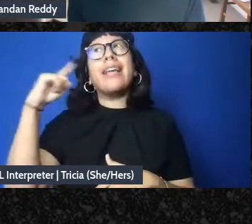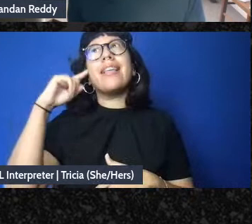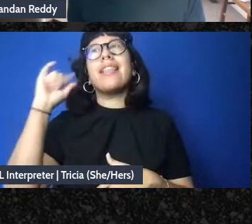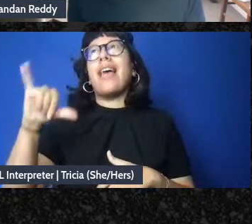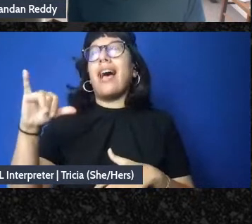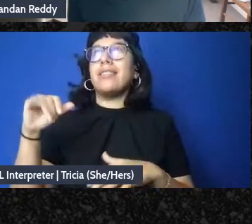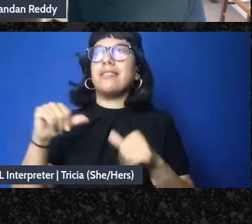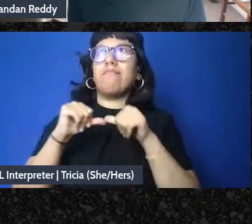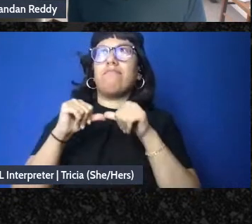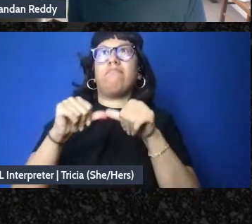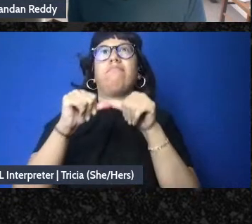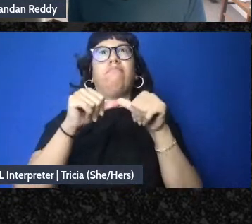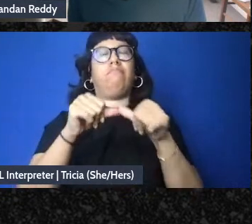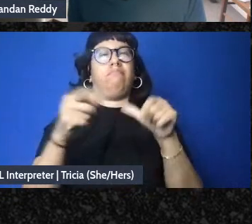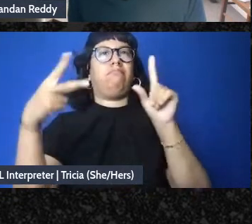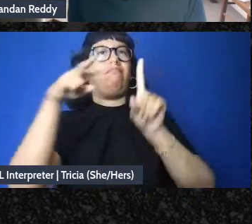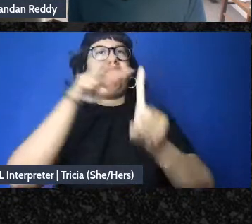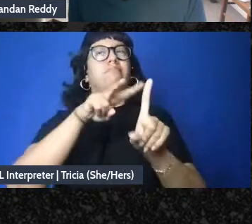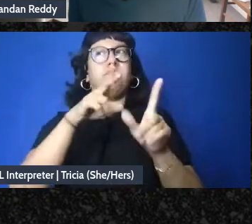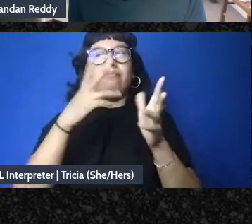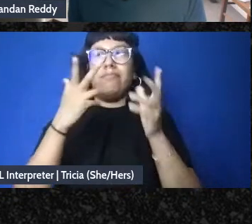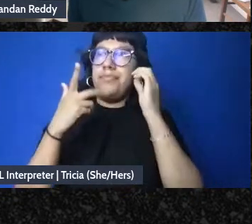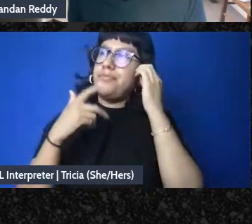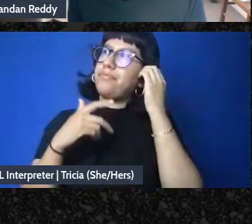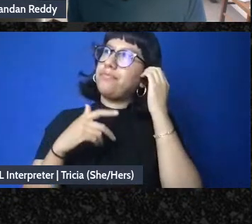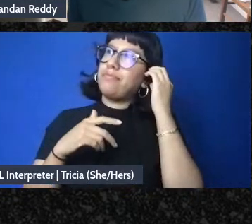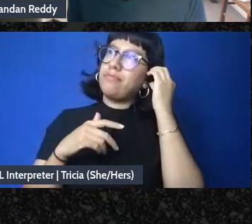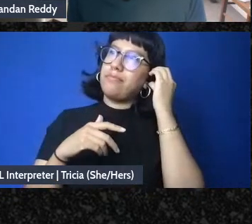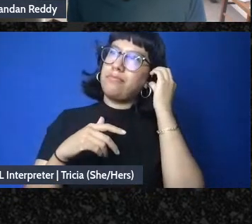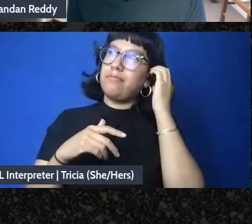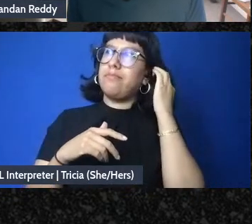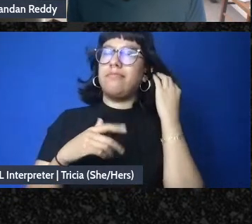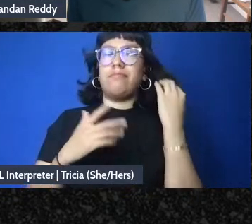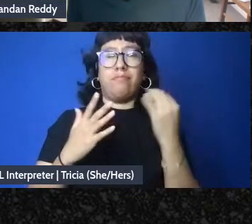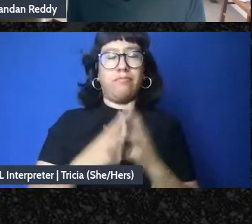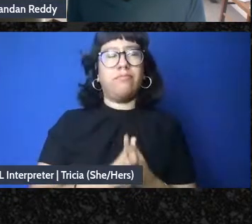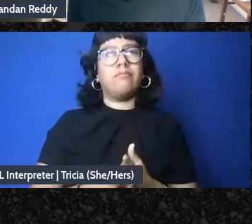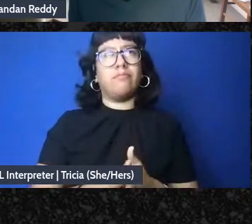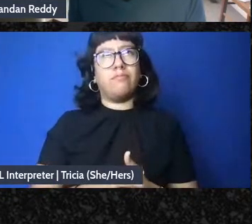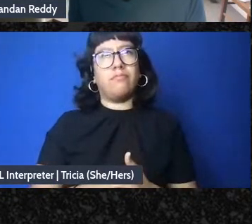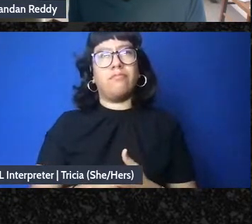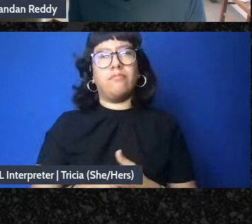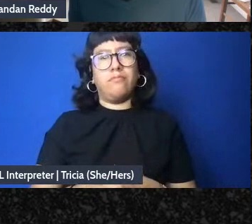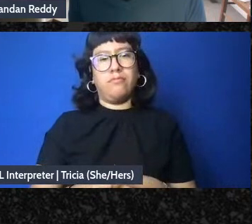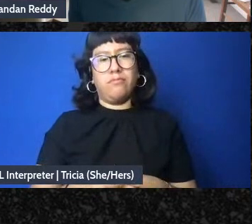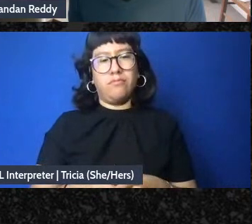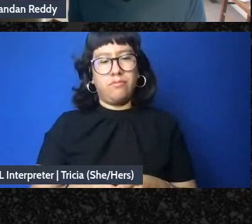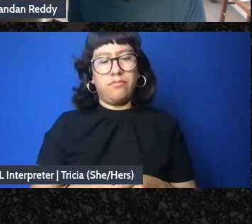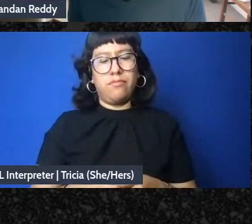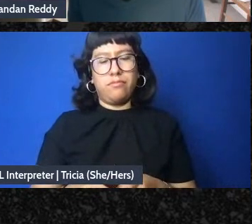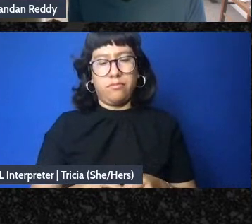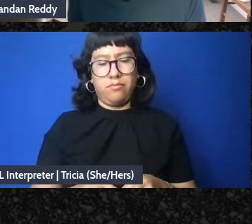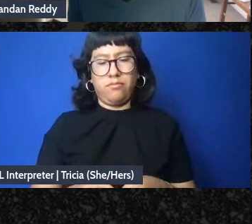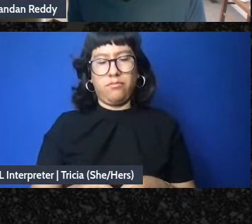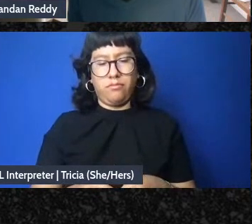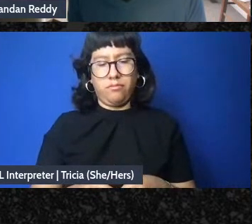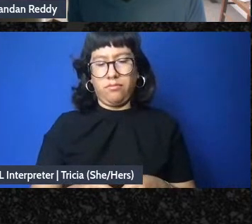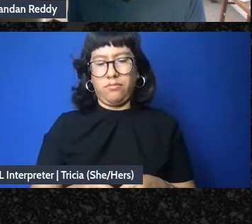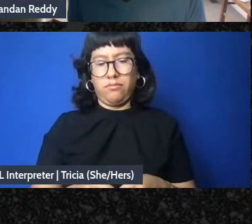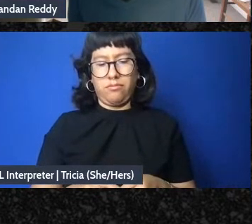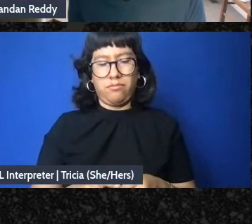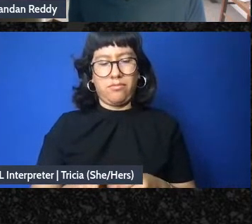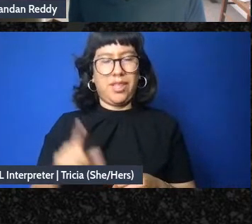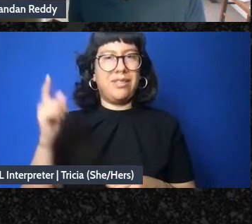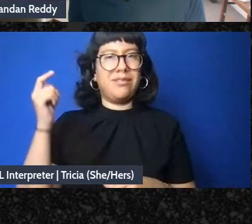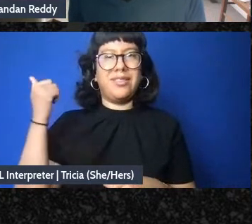that is is very very much still being